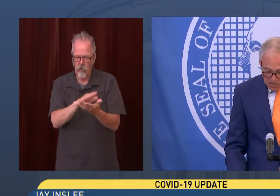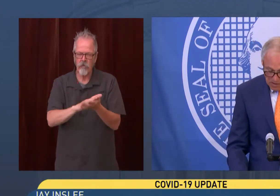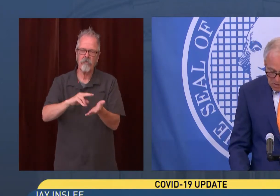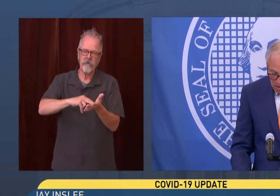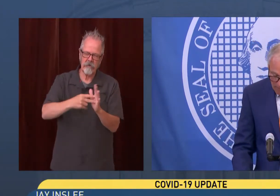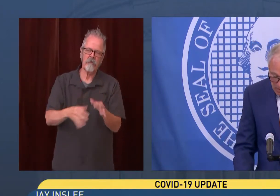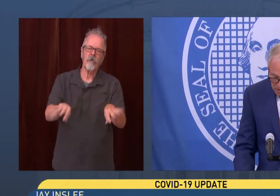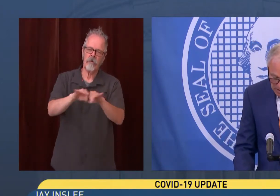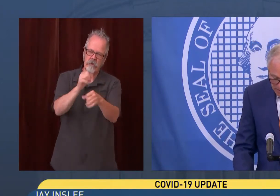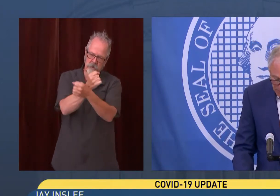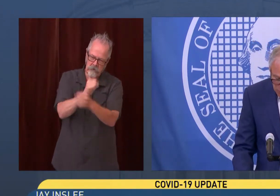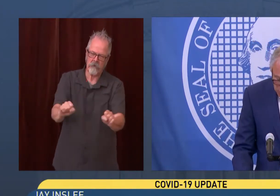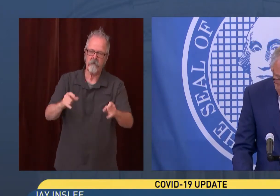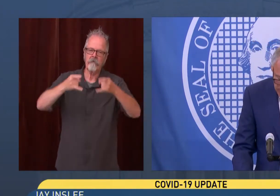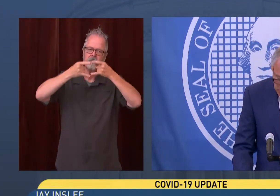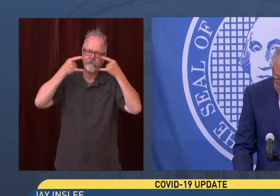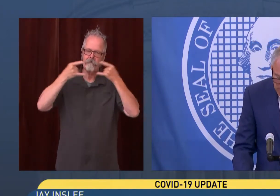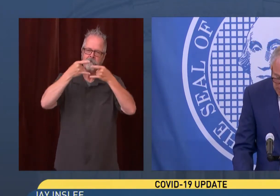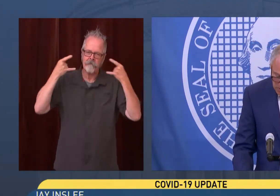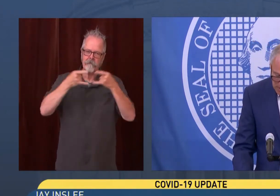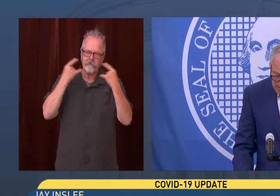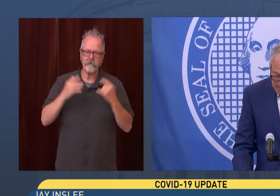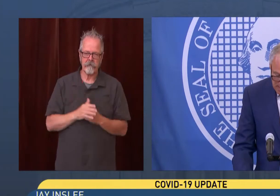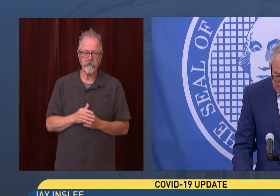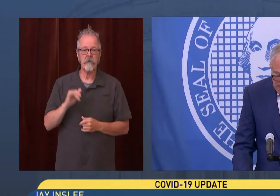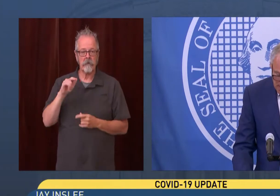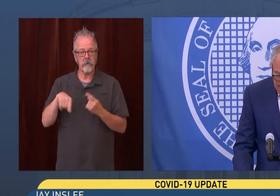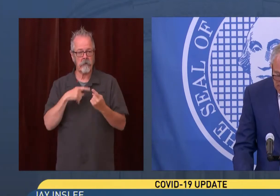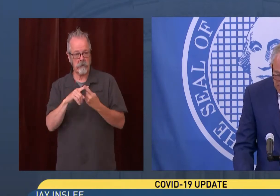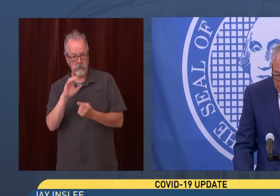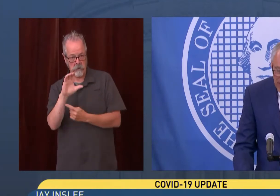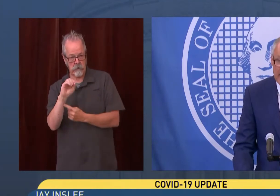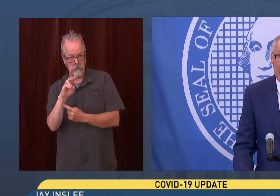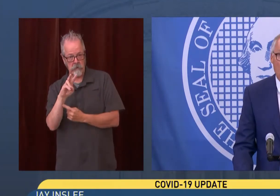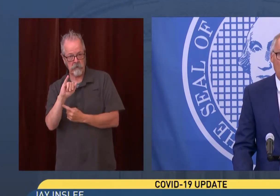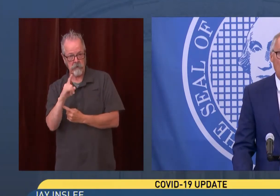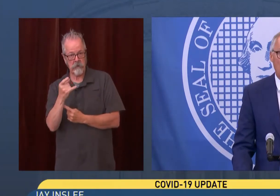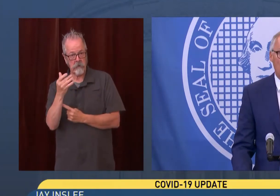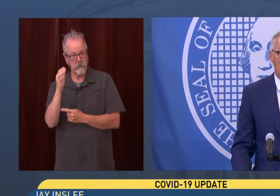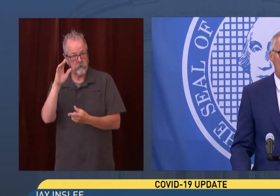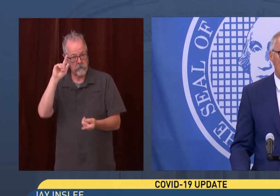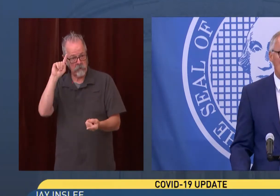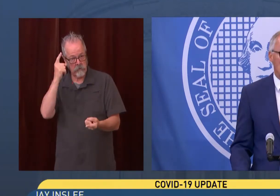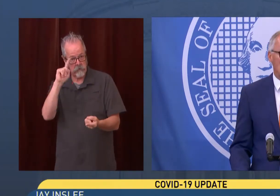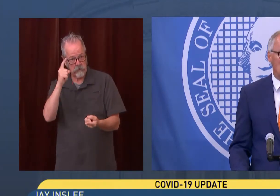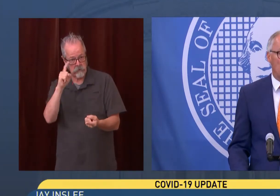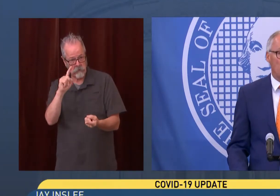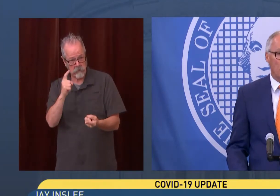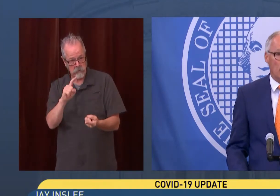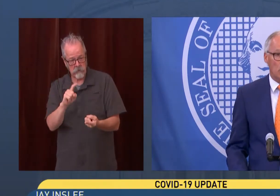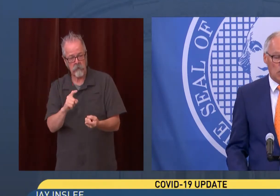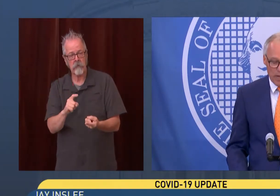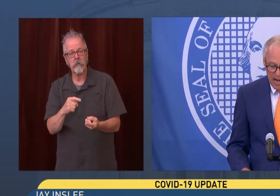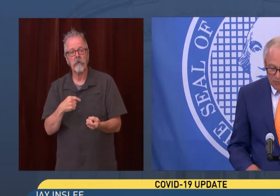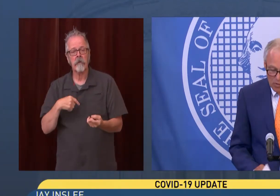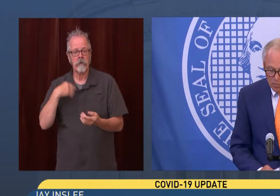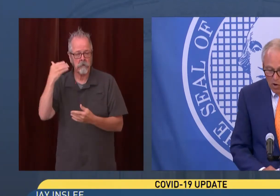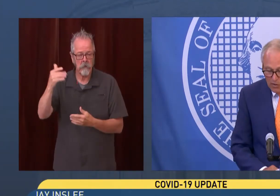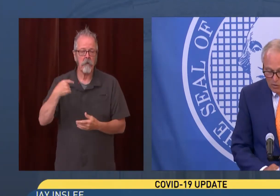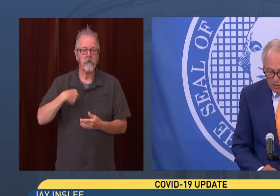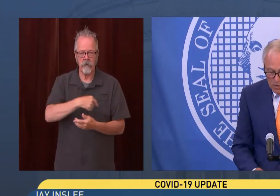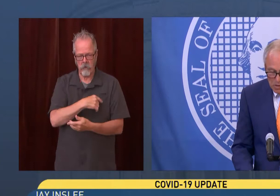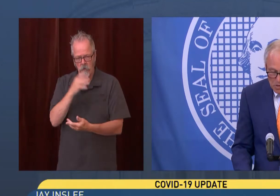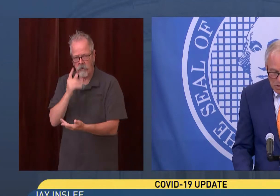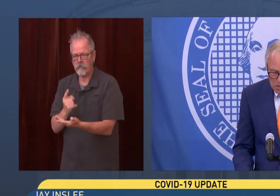can revisit these obviously in the future weeks and months, but right now we know that this is a significant risk and we have to